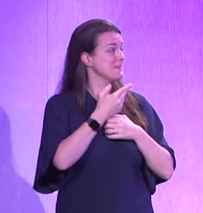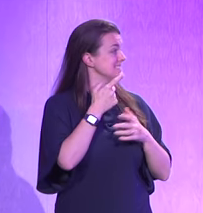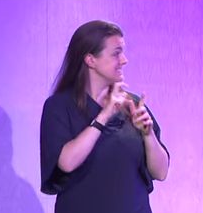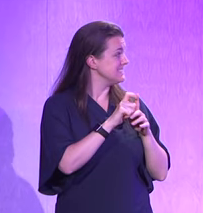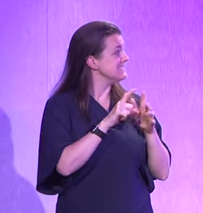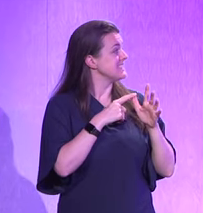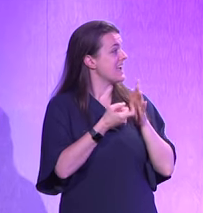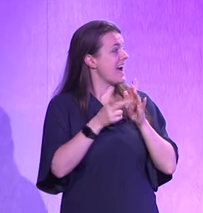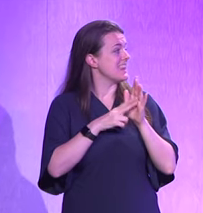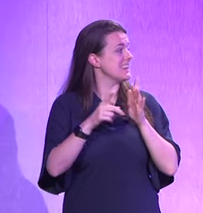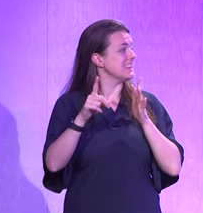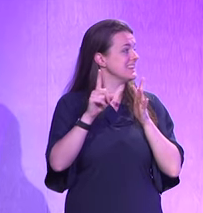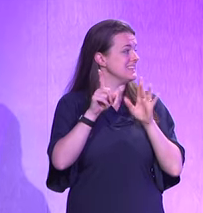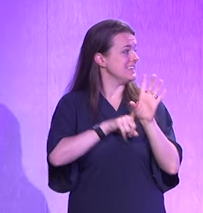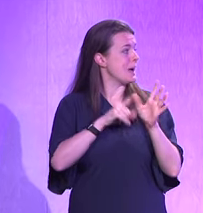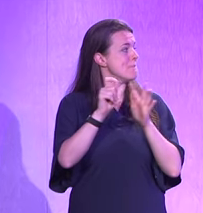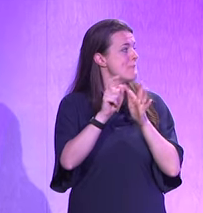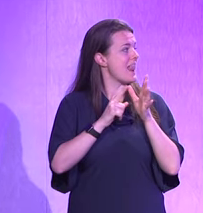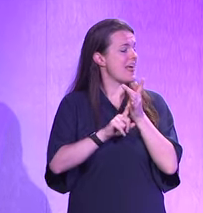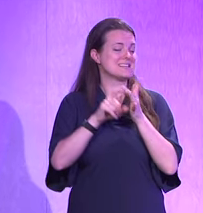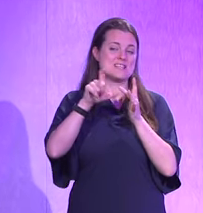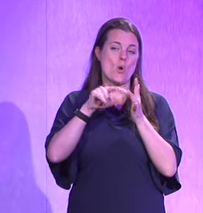Palacios, and thank you very much for your attention.